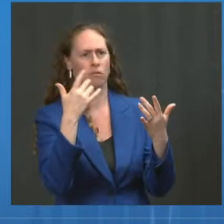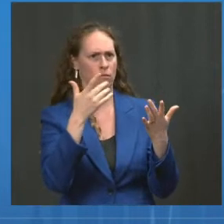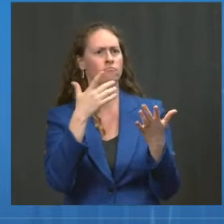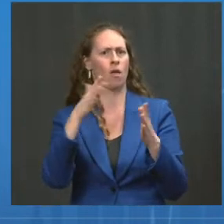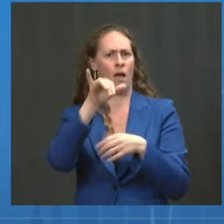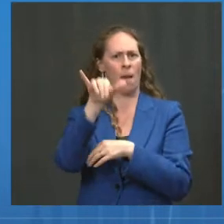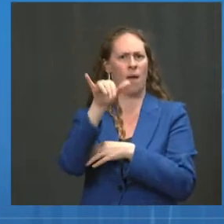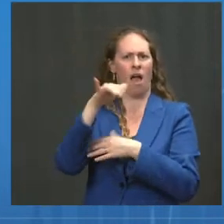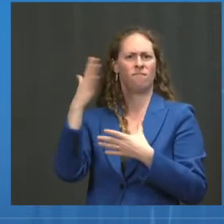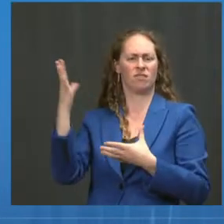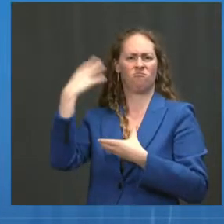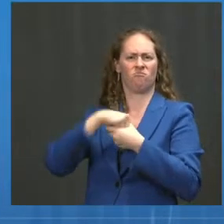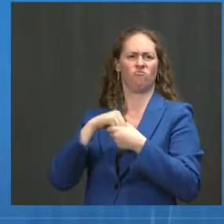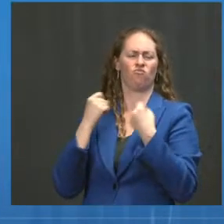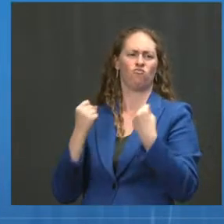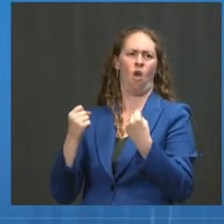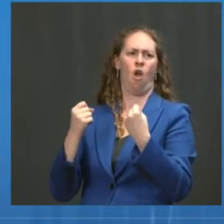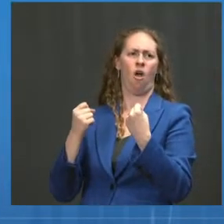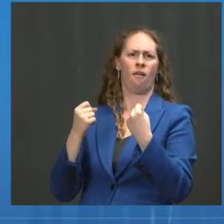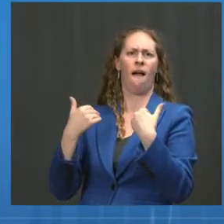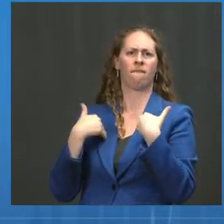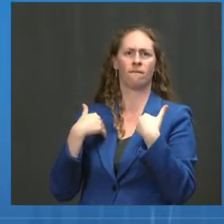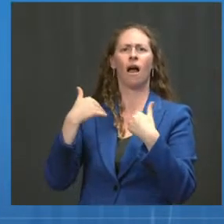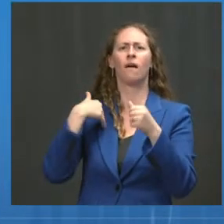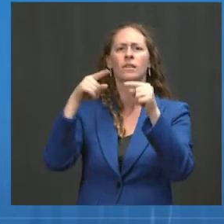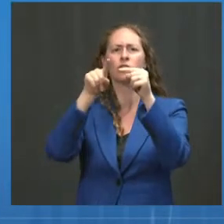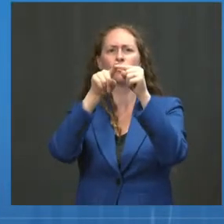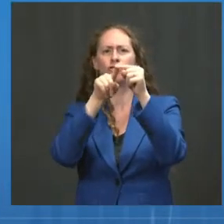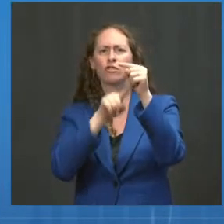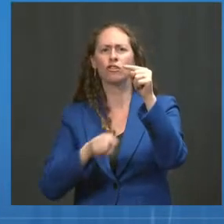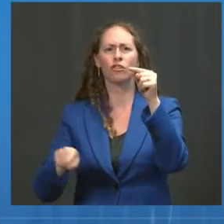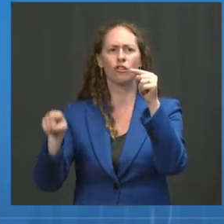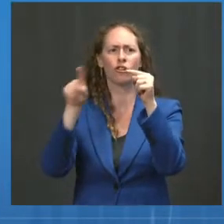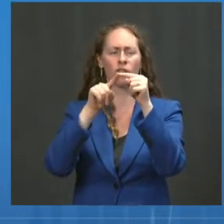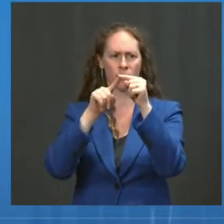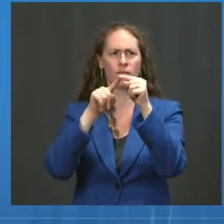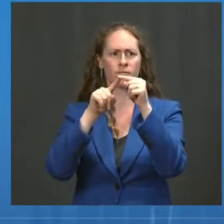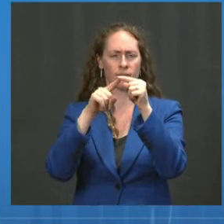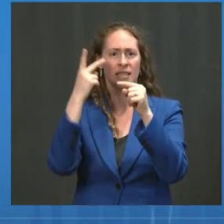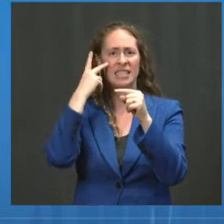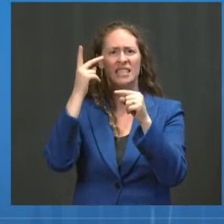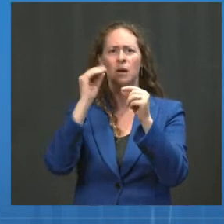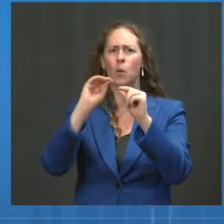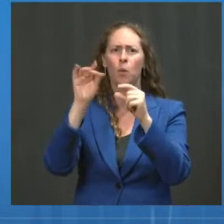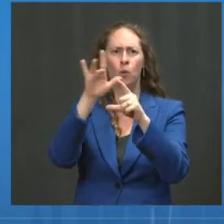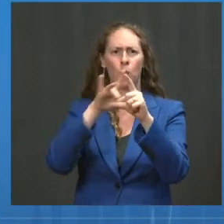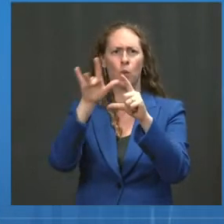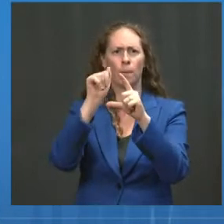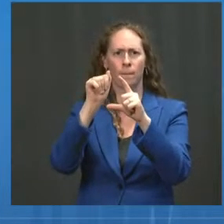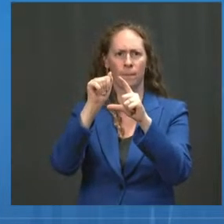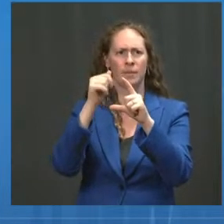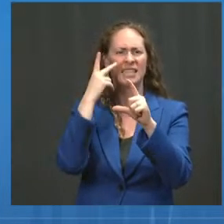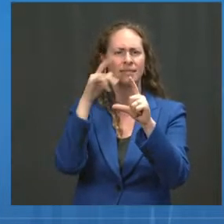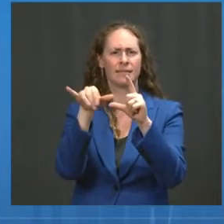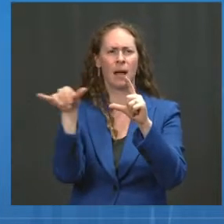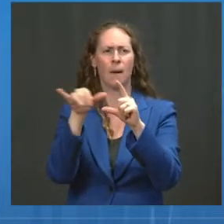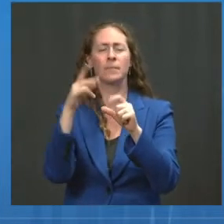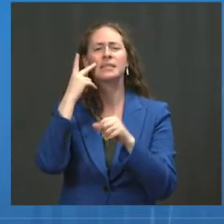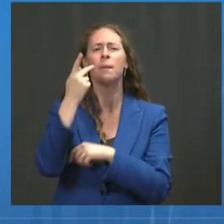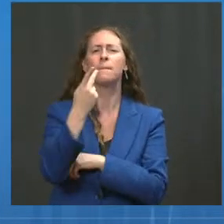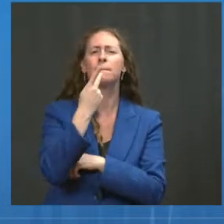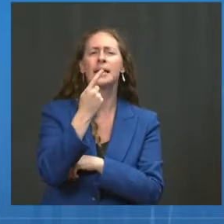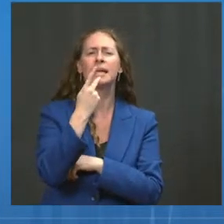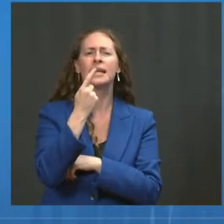open circles are the same people as in the pink circles. And you're looking at the fact